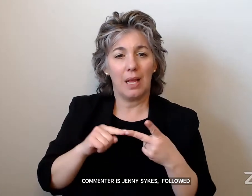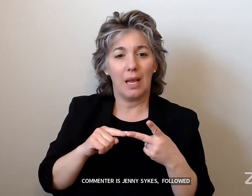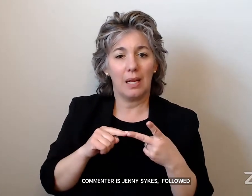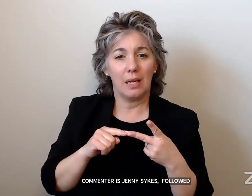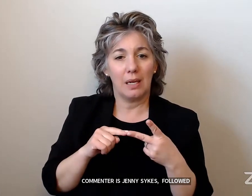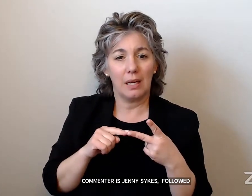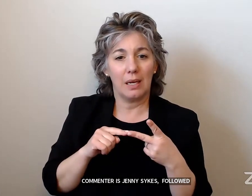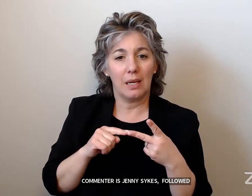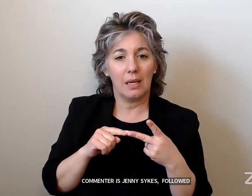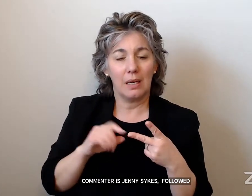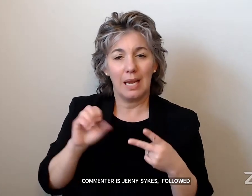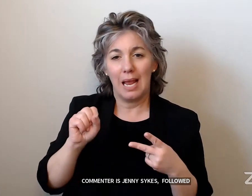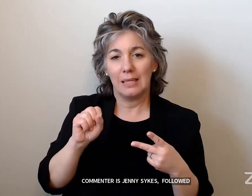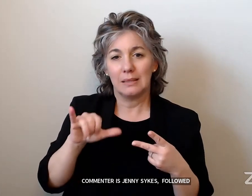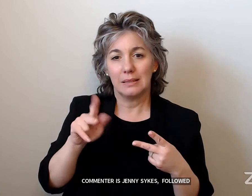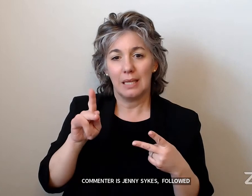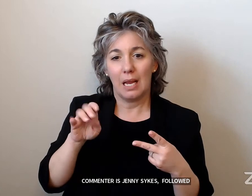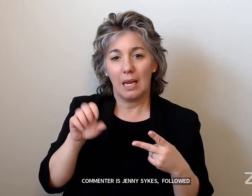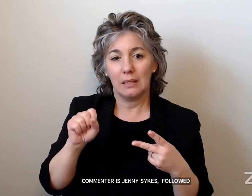Jenny Sykes, are you able to unmute?